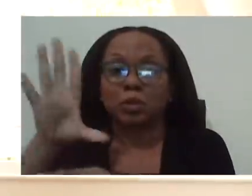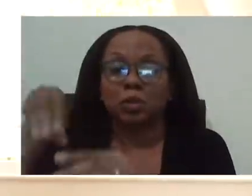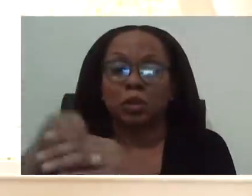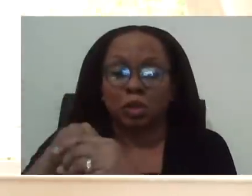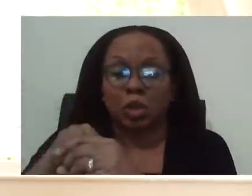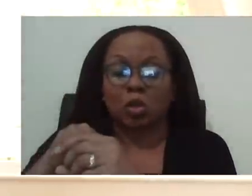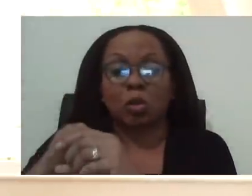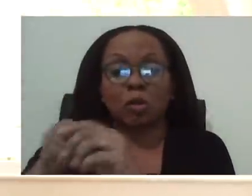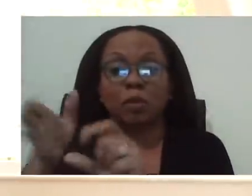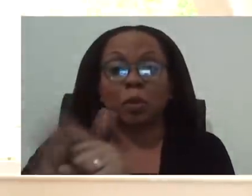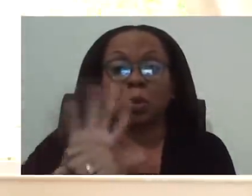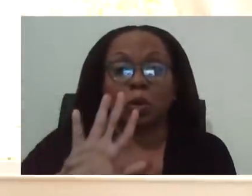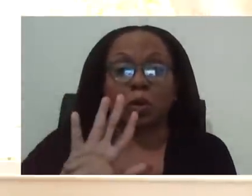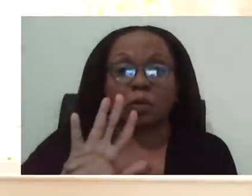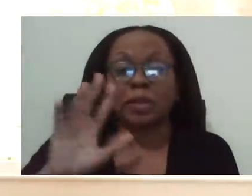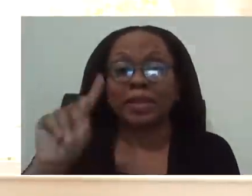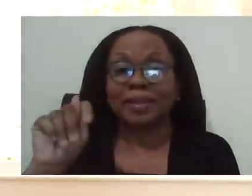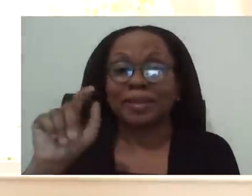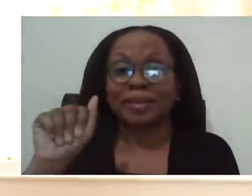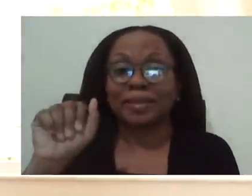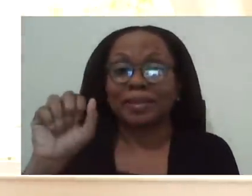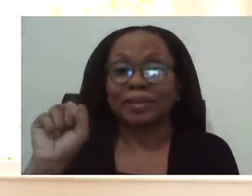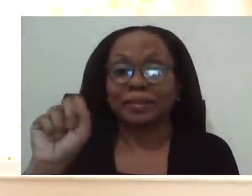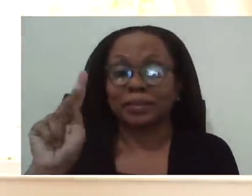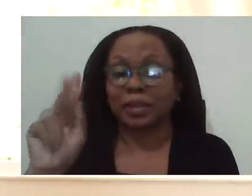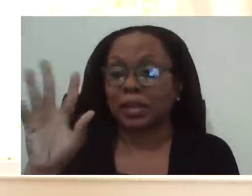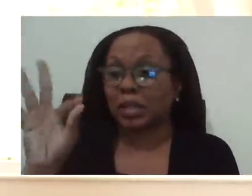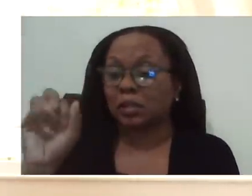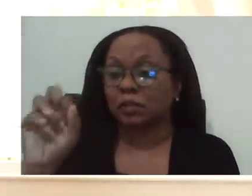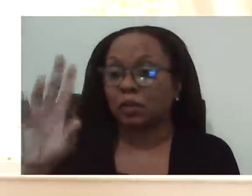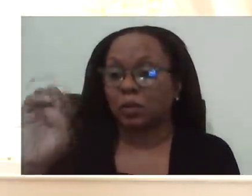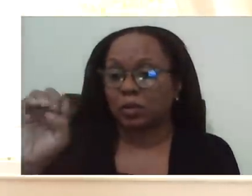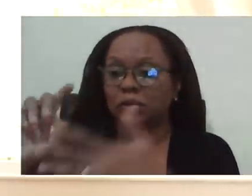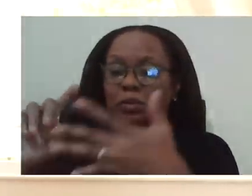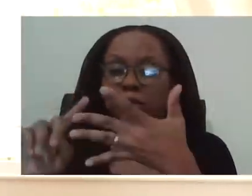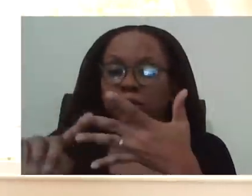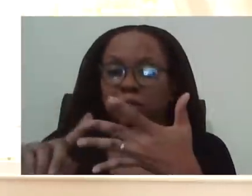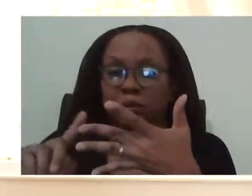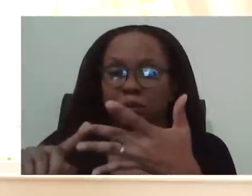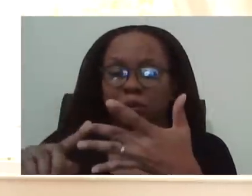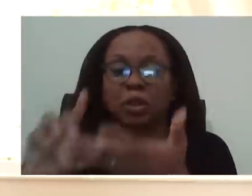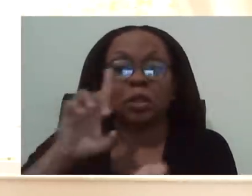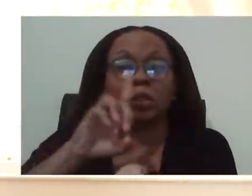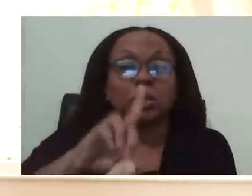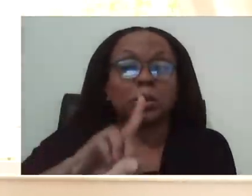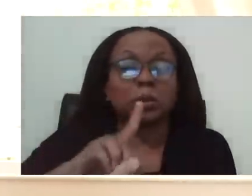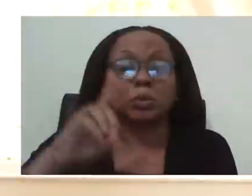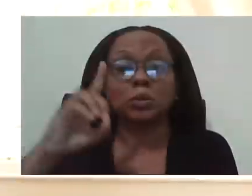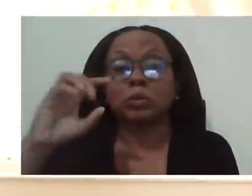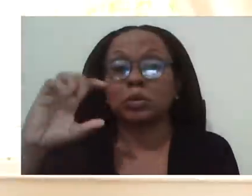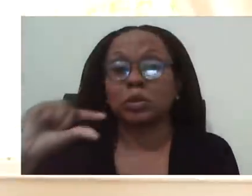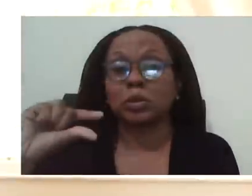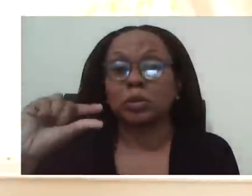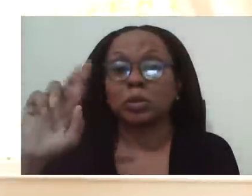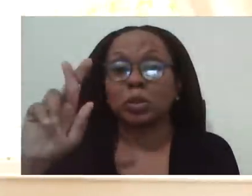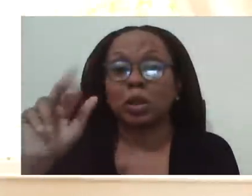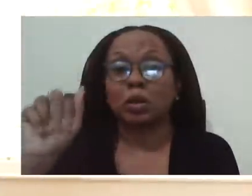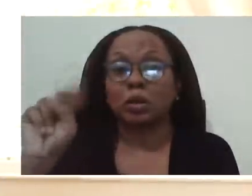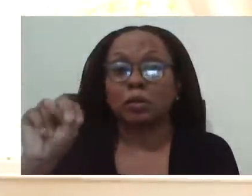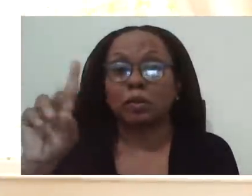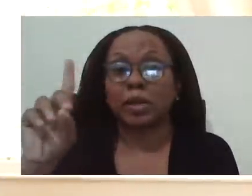And again with us is Dr. Adana Grandison, first Vice President of the Barbados Association of Medical Practitioners,